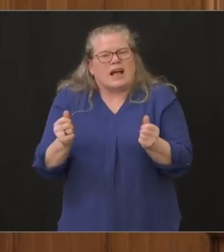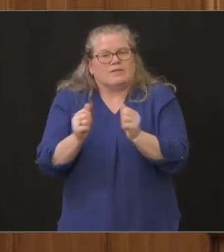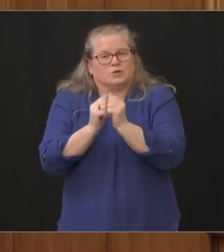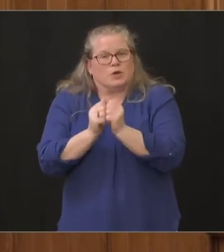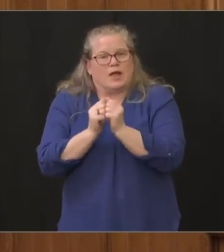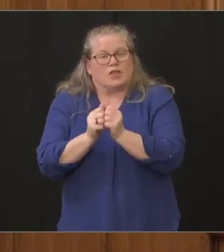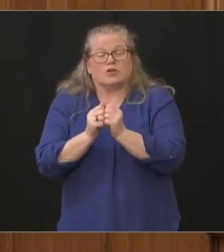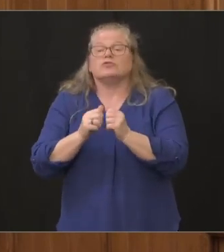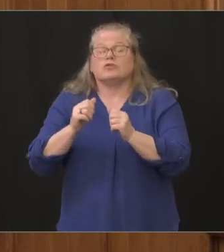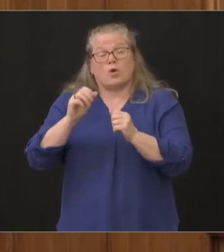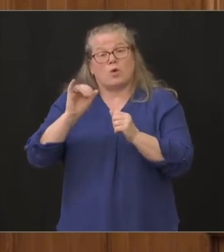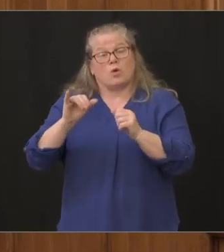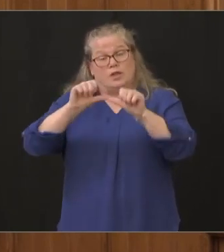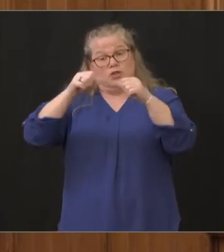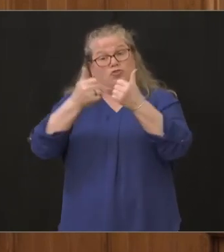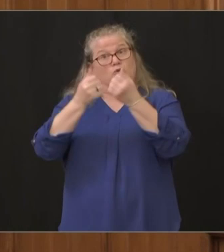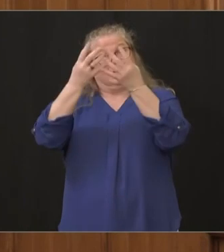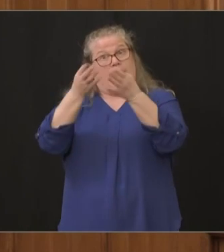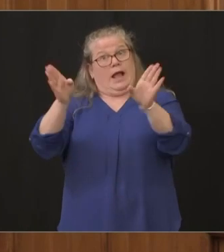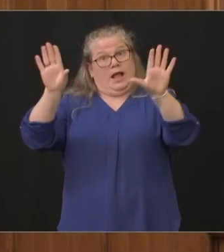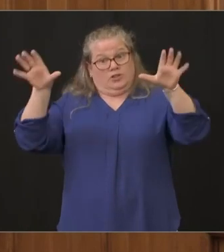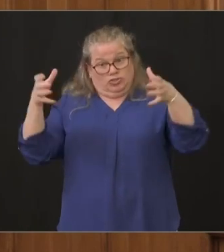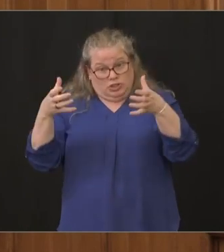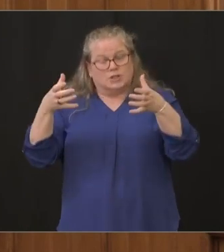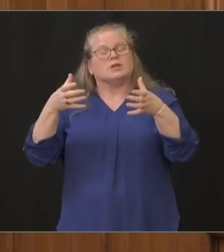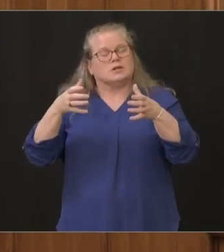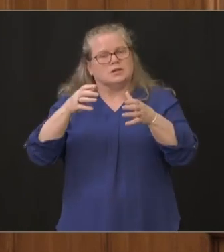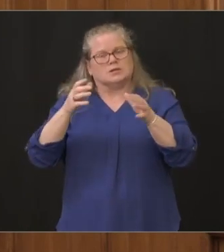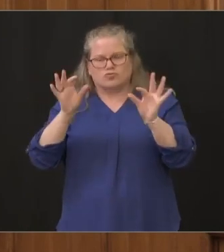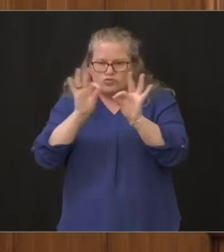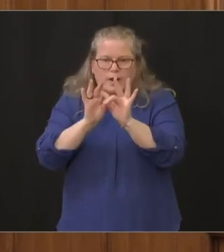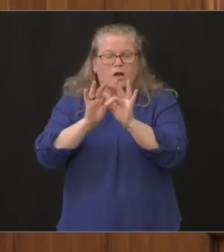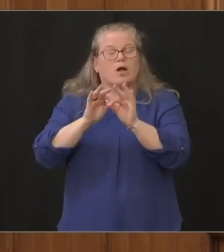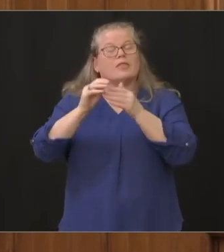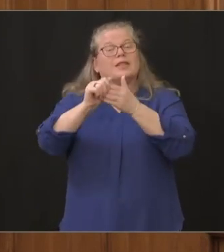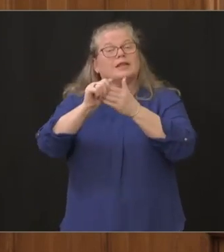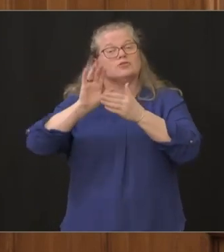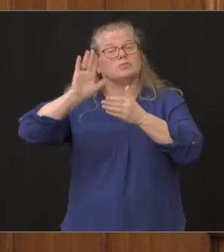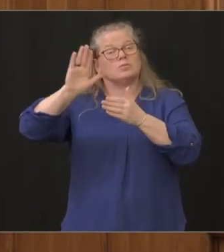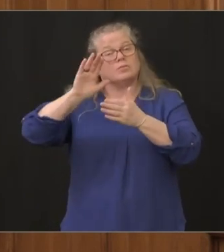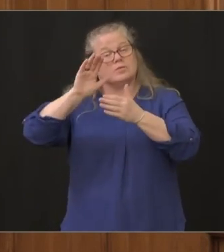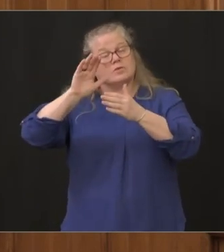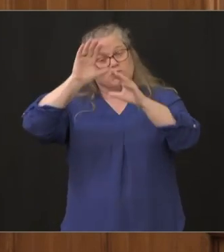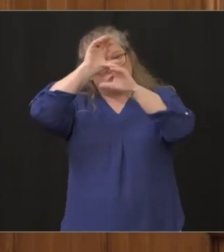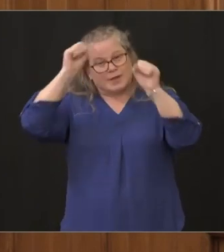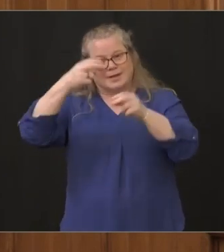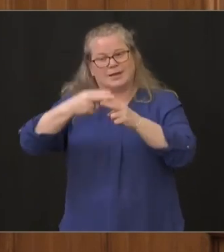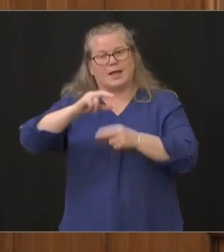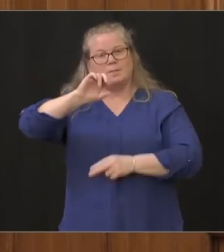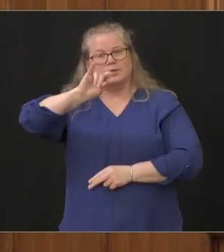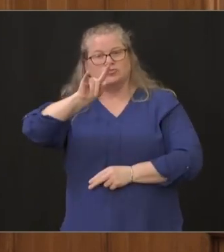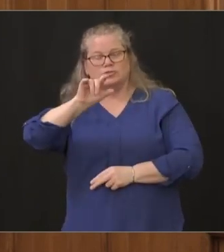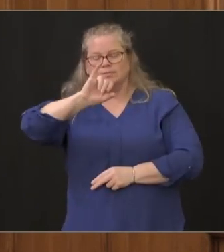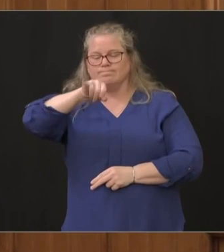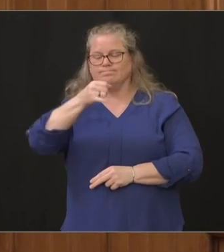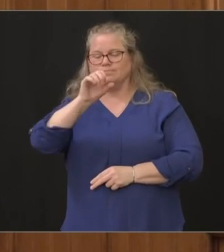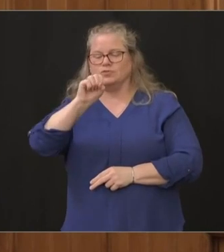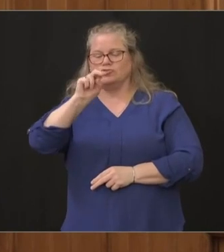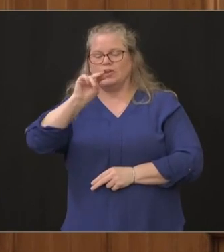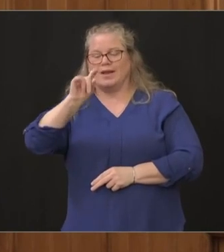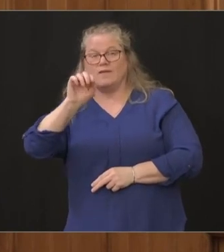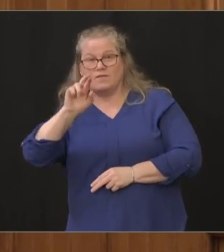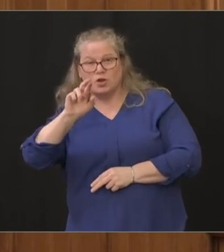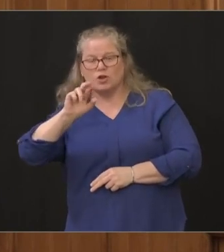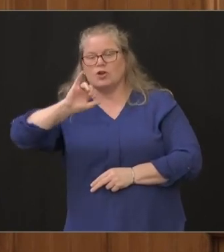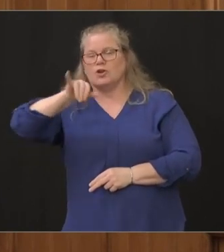is playing a very critical role under the leadership of the president jennifer jackson but i really recognize uh all the